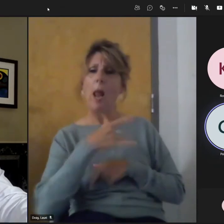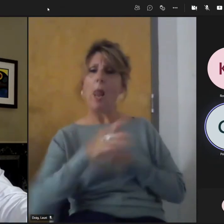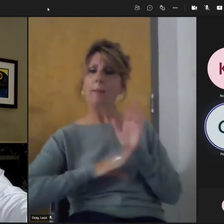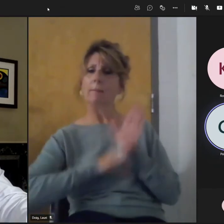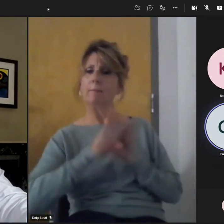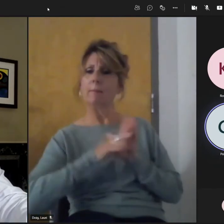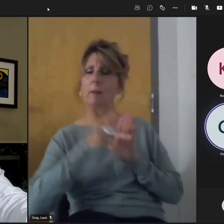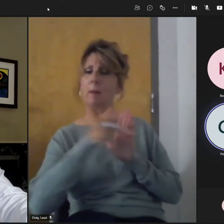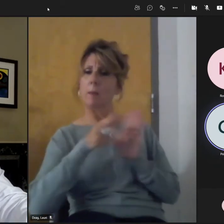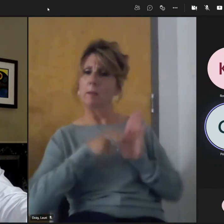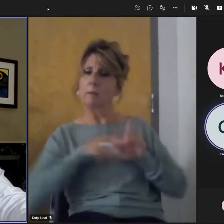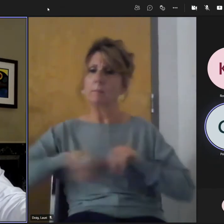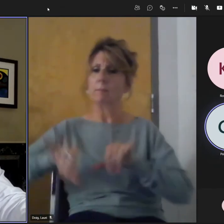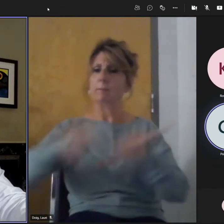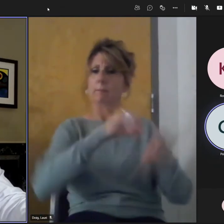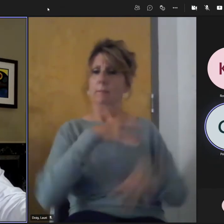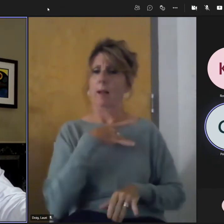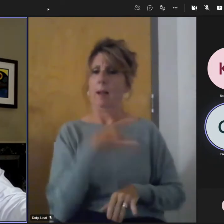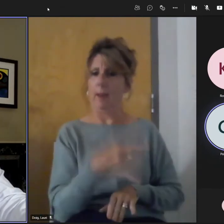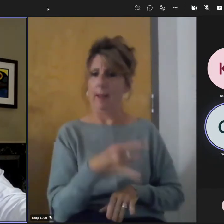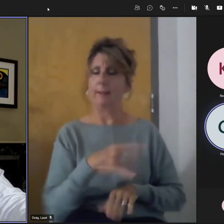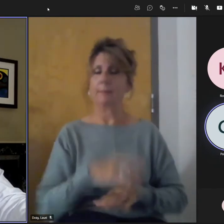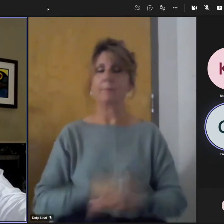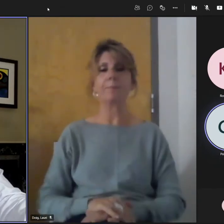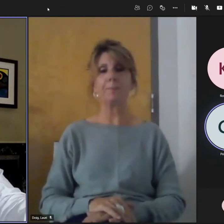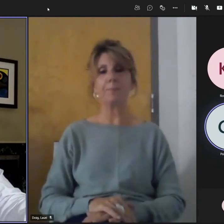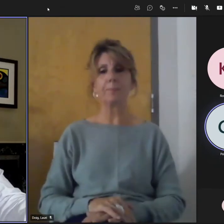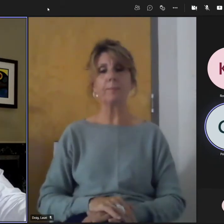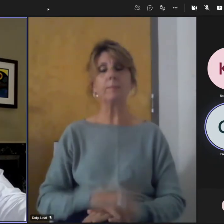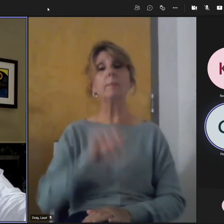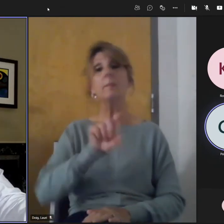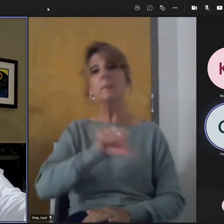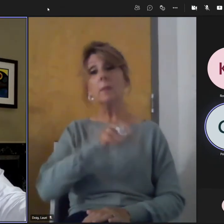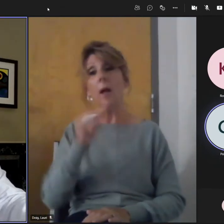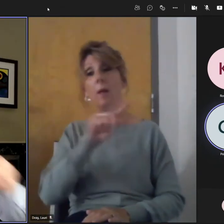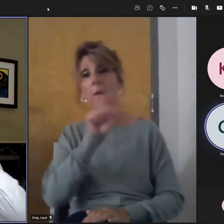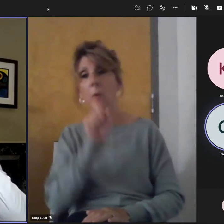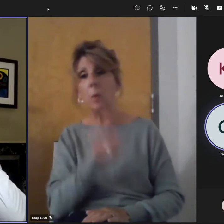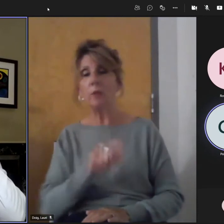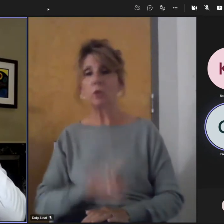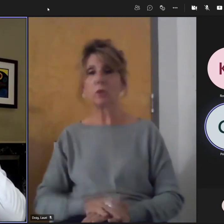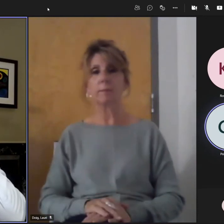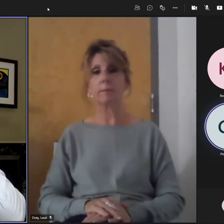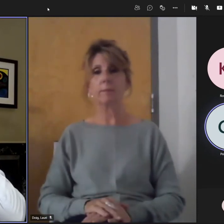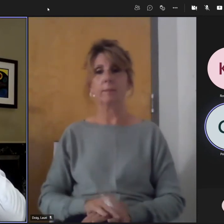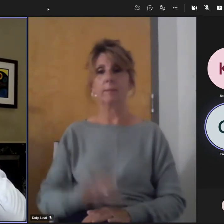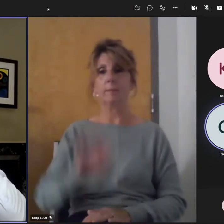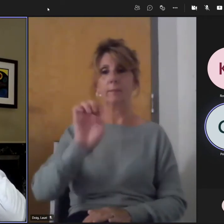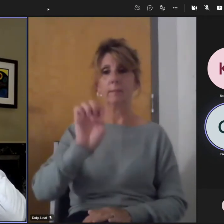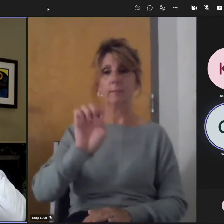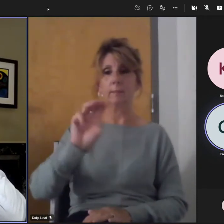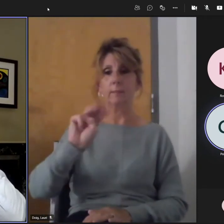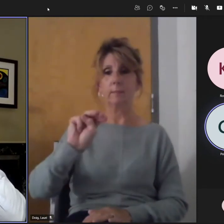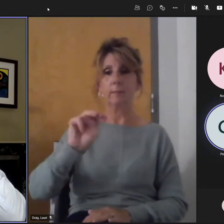Again, another question. Just curious about where empathy fits in with your six Cs.